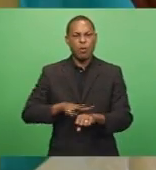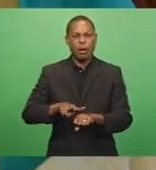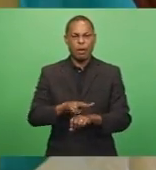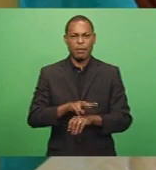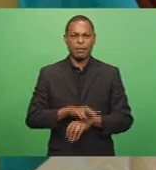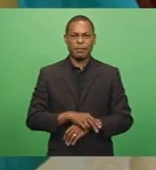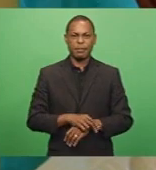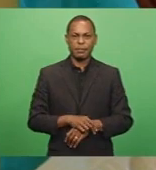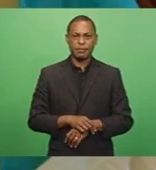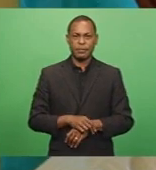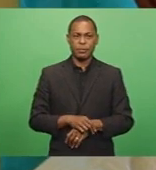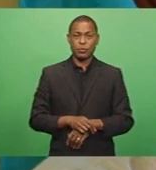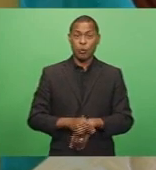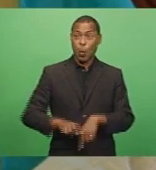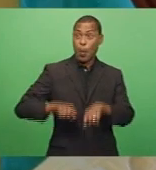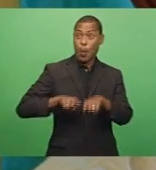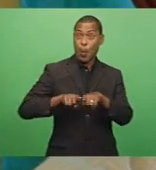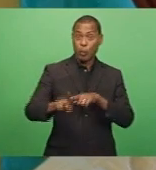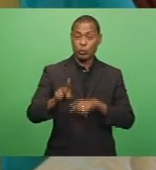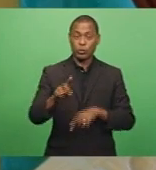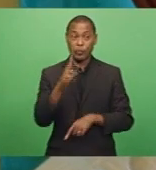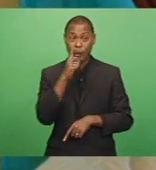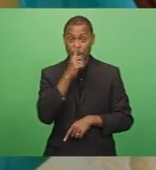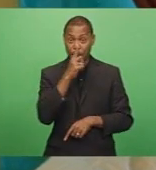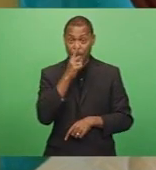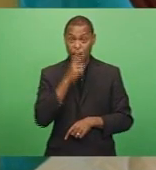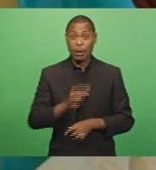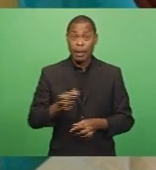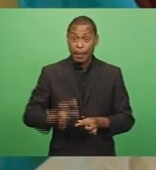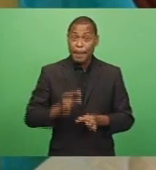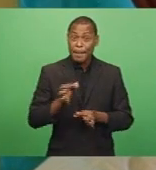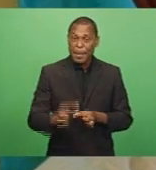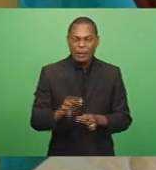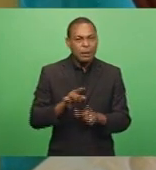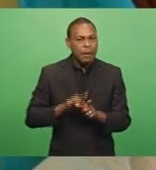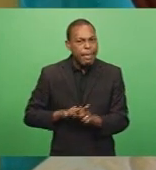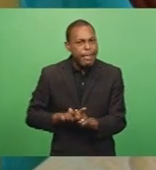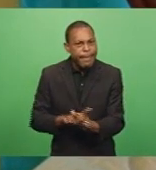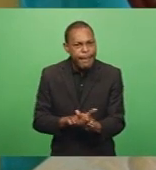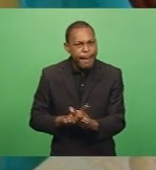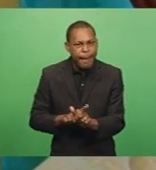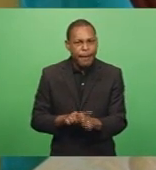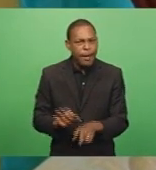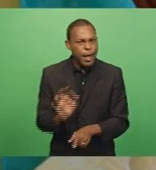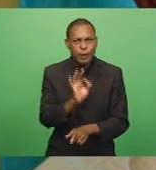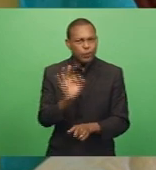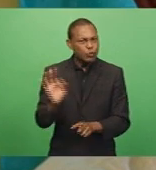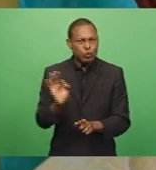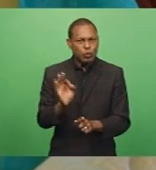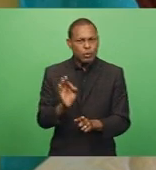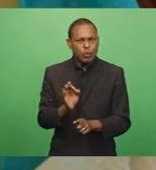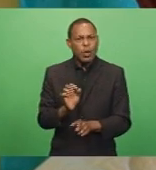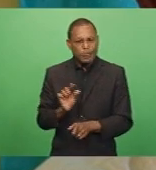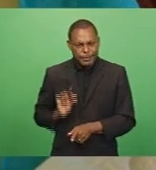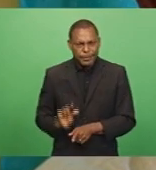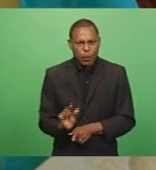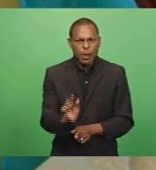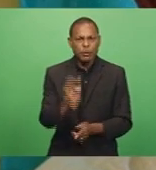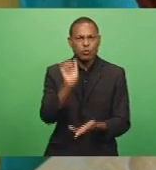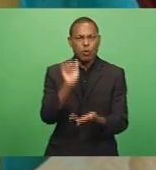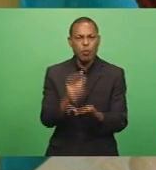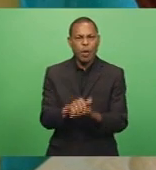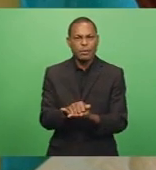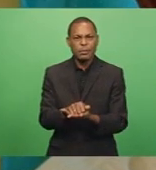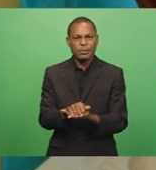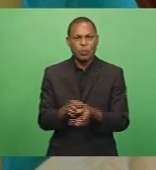Majority of the villages found planting marijuana are young and need to be directed on the right path. And we believe religion can do that.